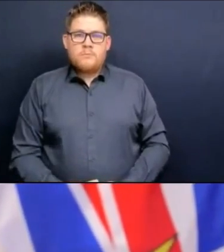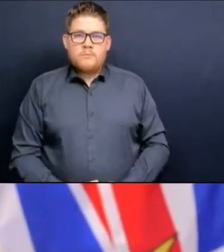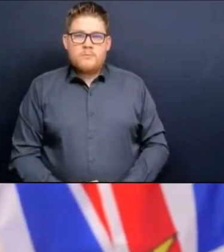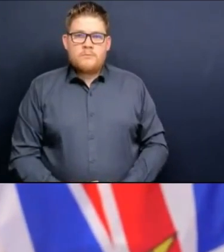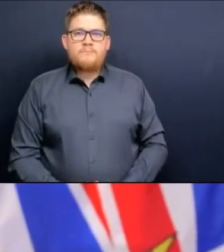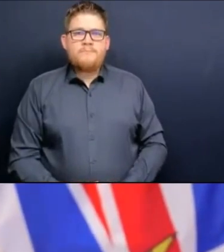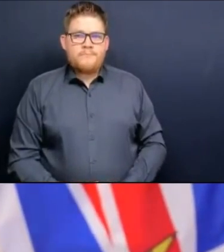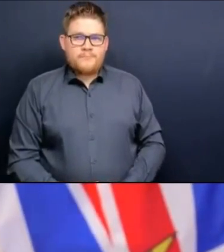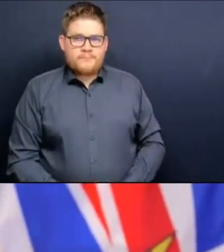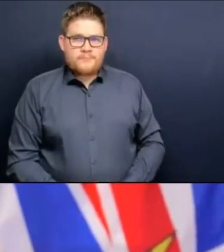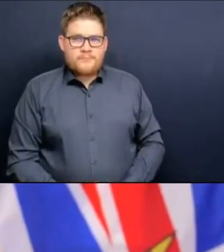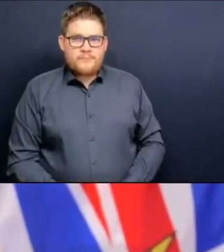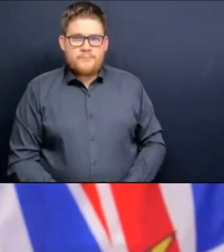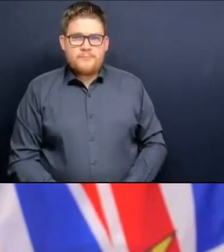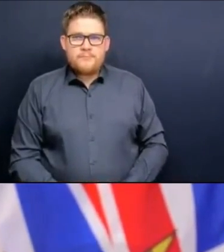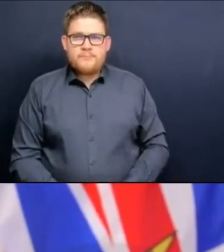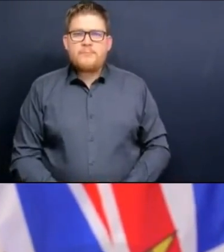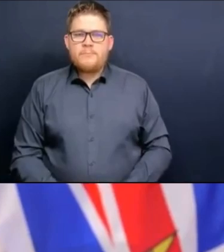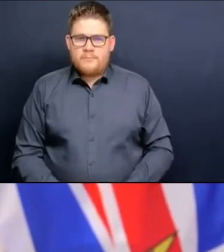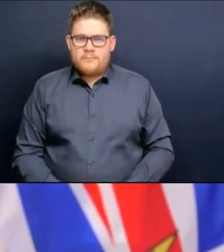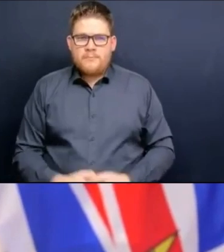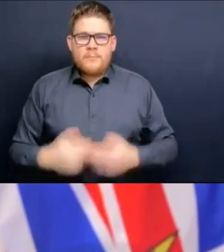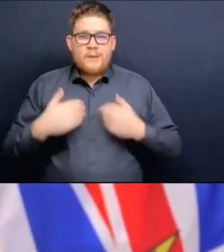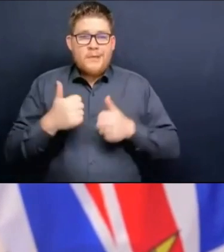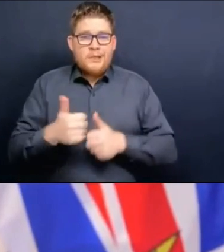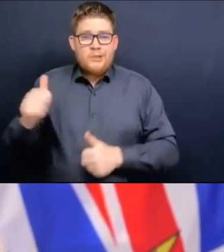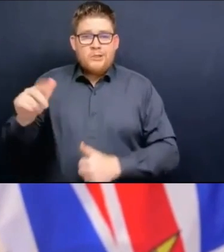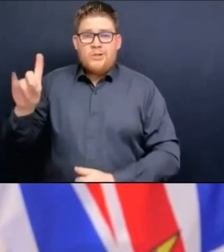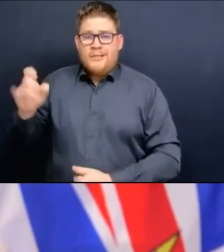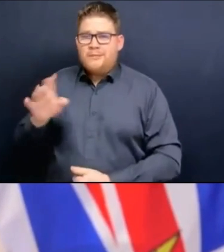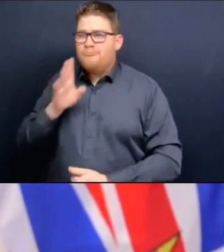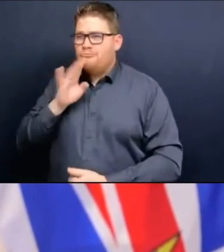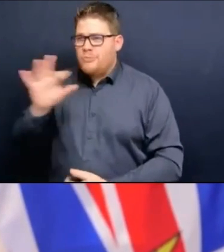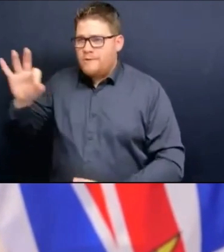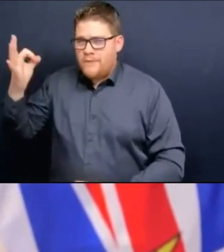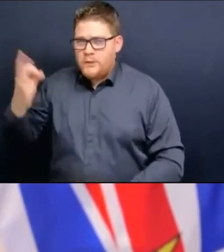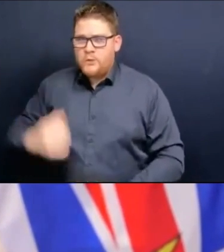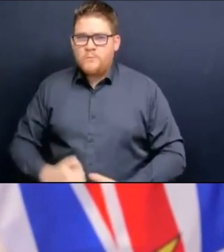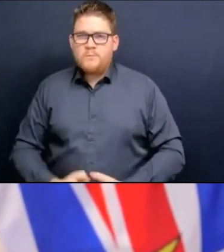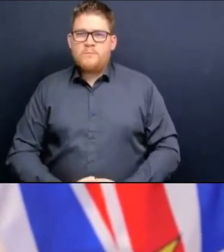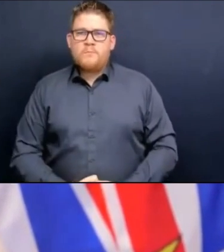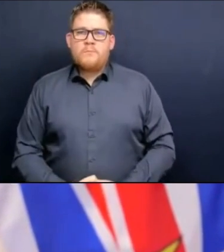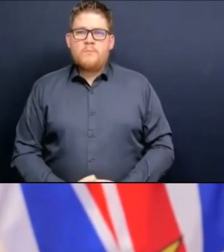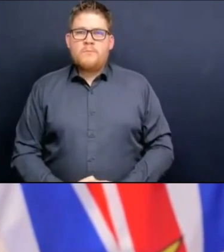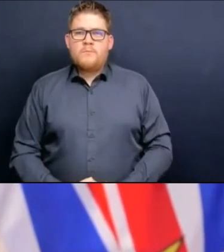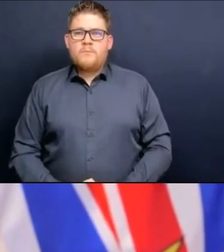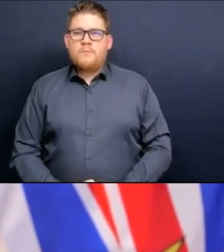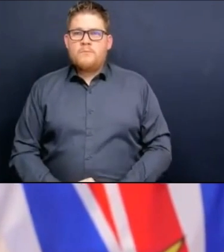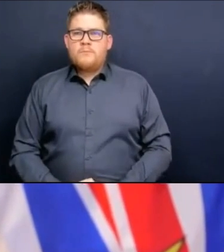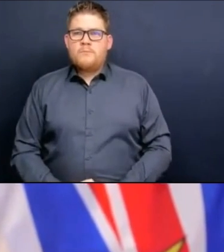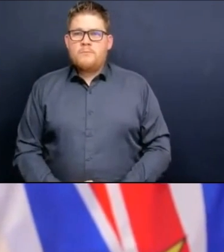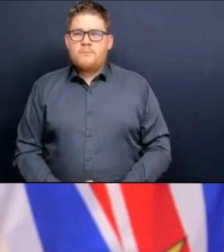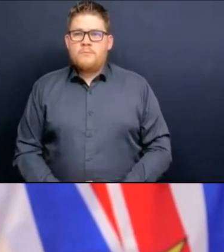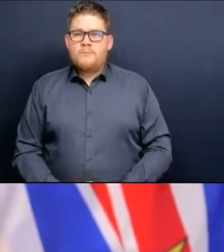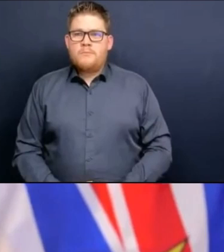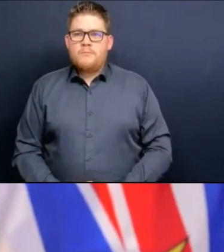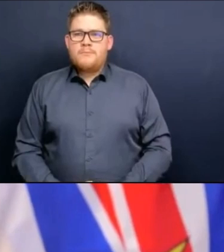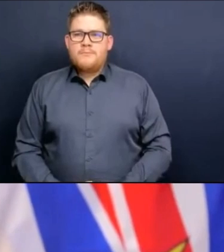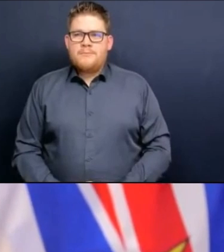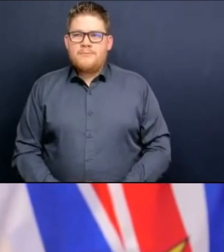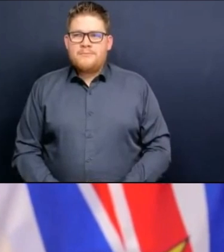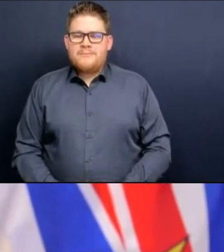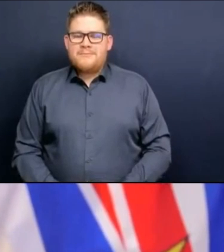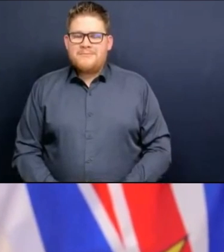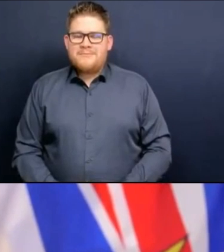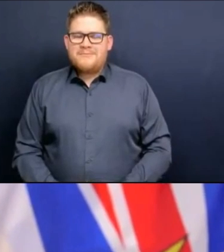And again, have to take a lot of decisions today, but I think have to live, I think, in the present, I mean,